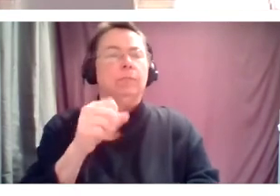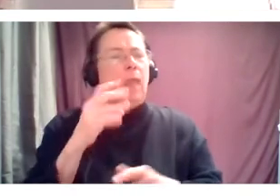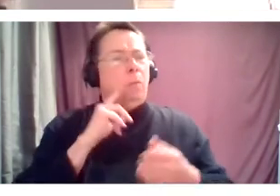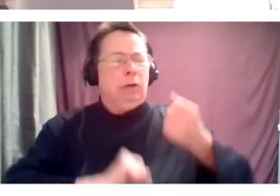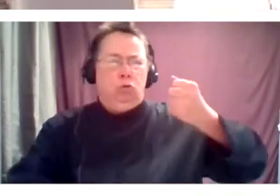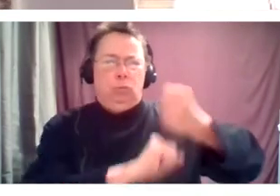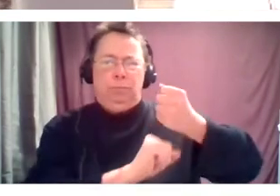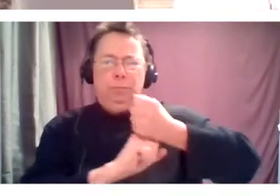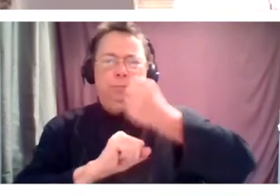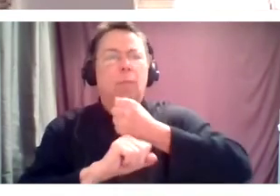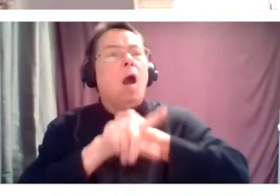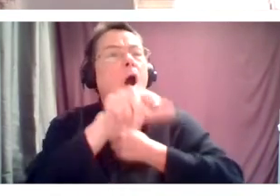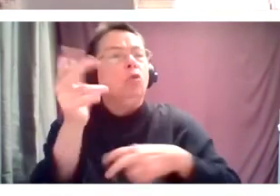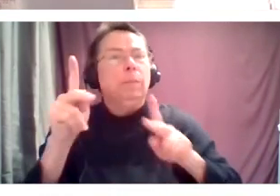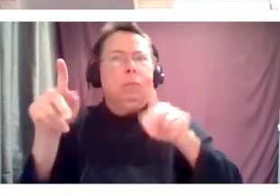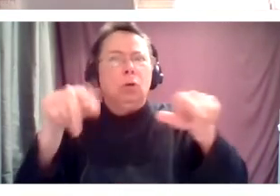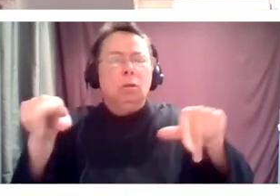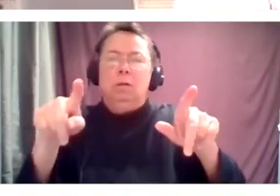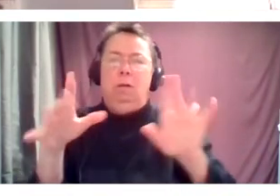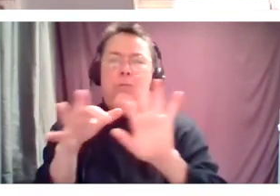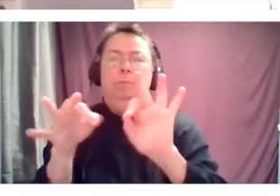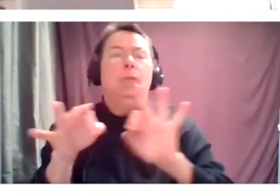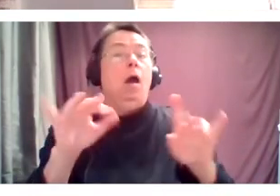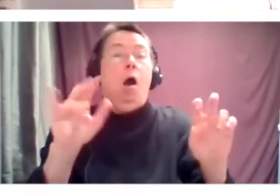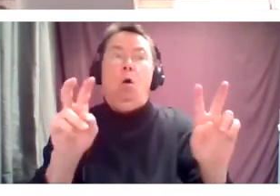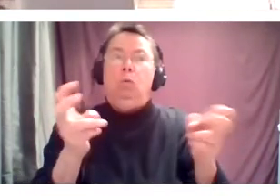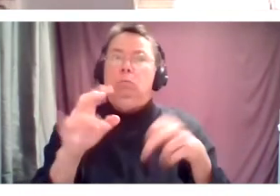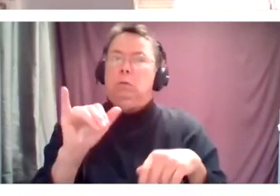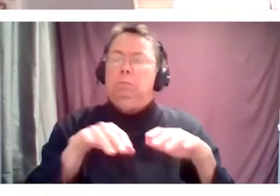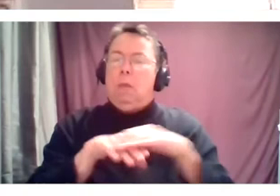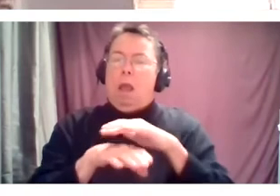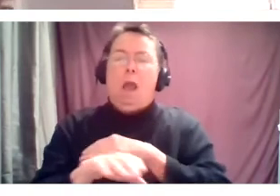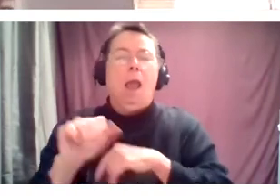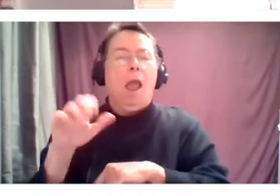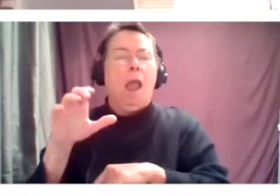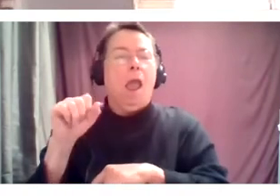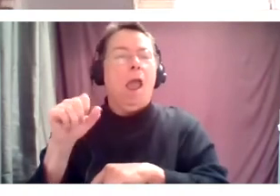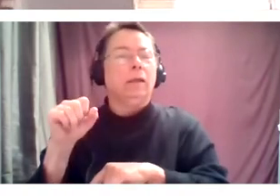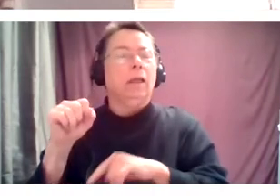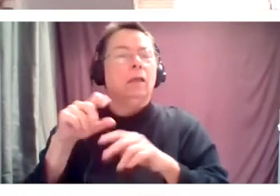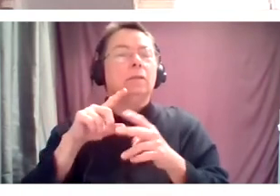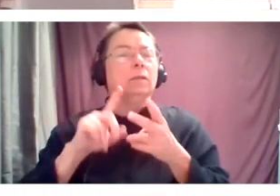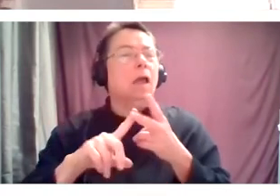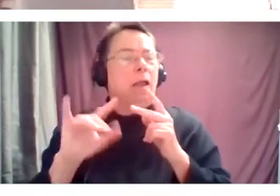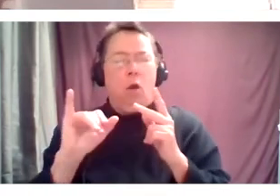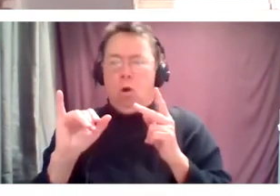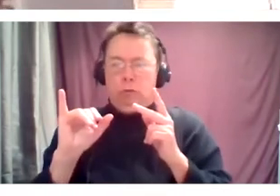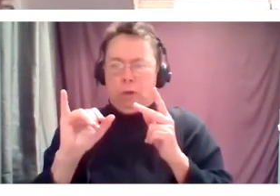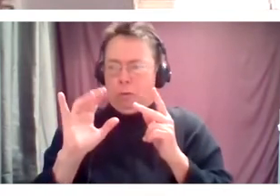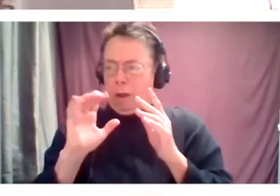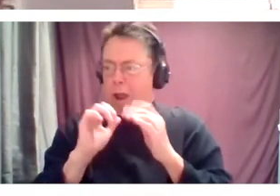especially in terms of accessibility and how we also rise in this moment to,